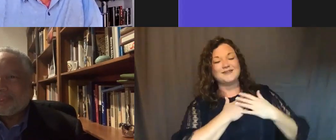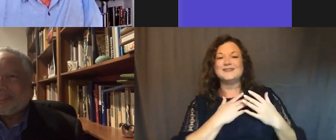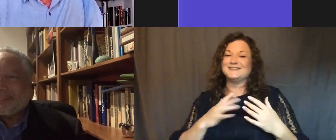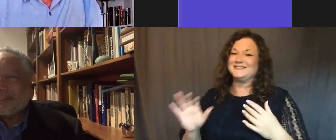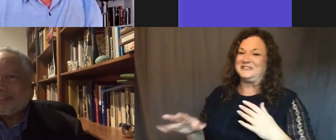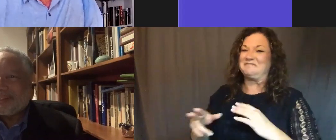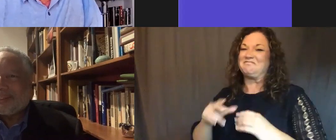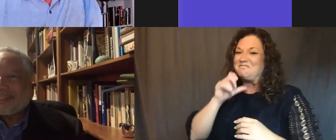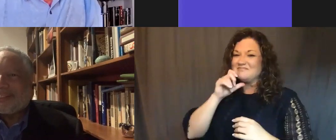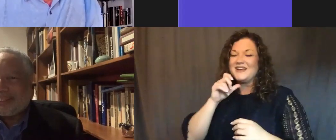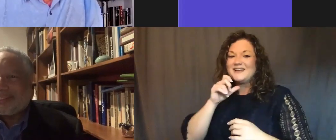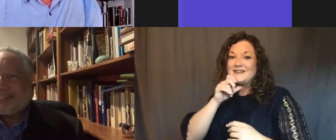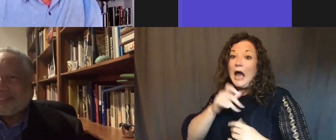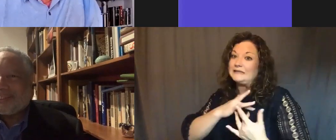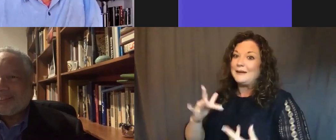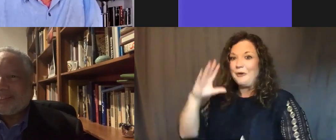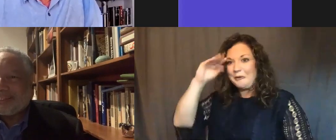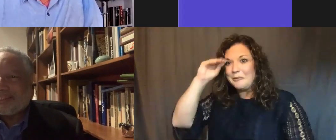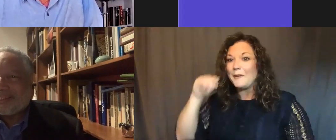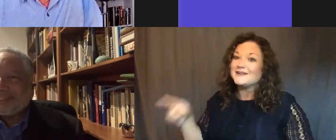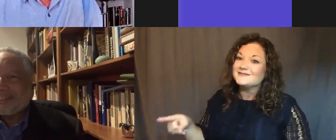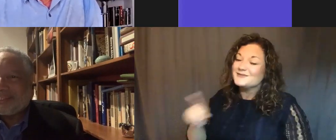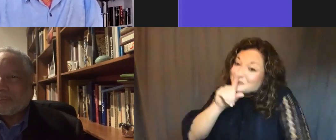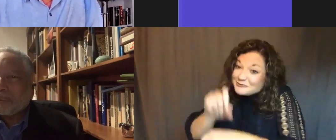young boy, which of course he was.